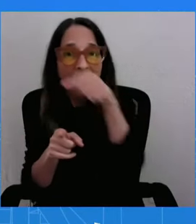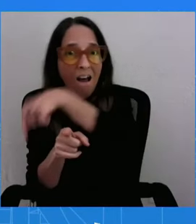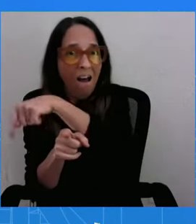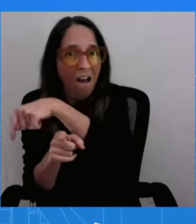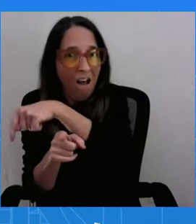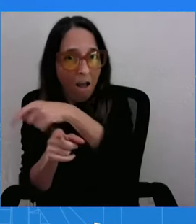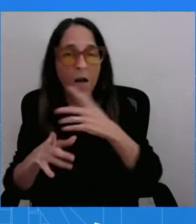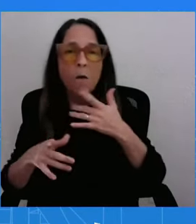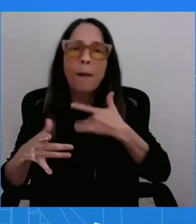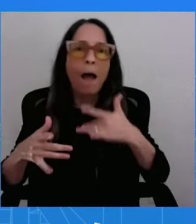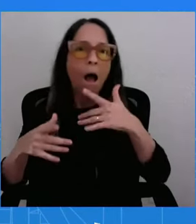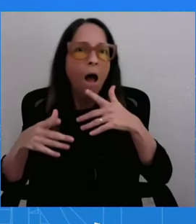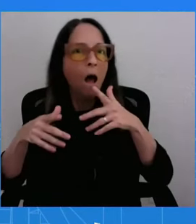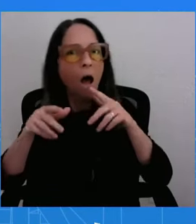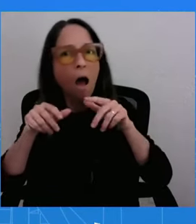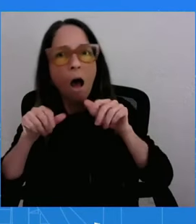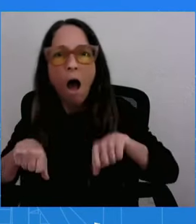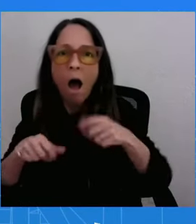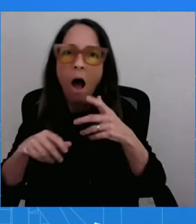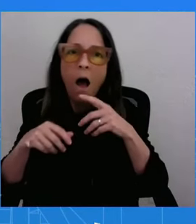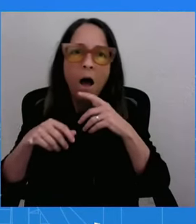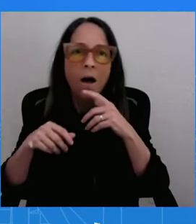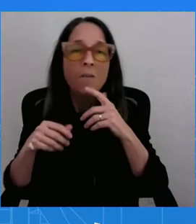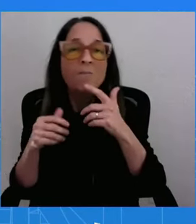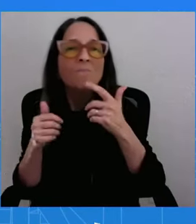don't foresee the change in policy ever?